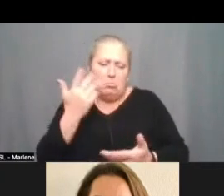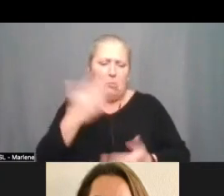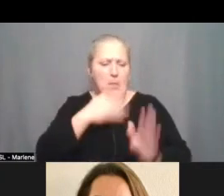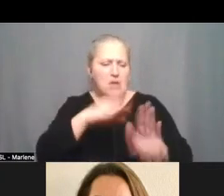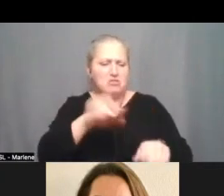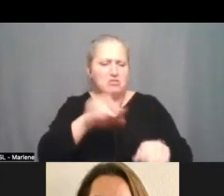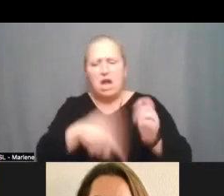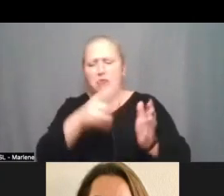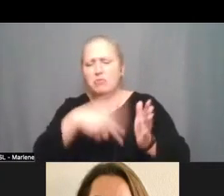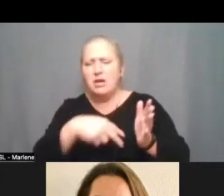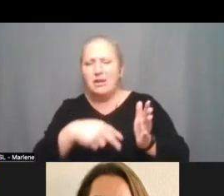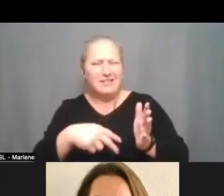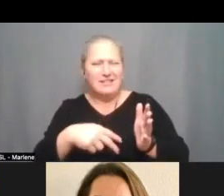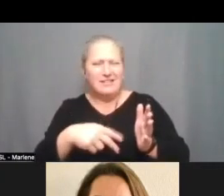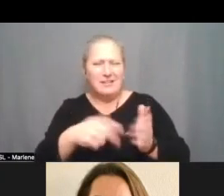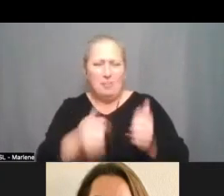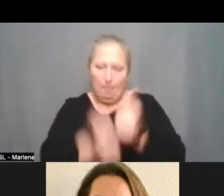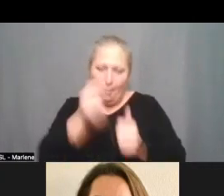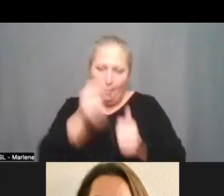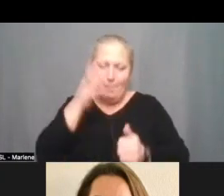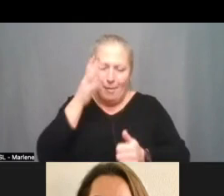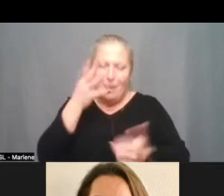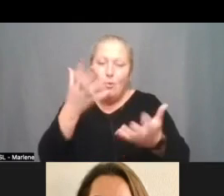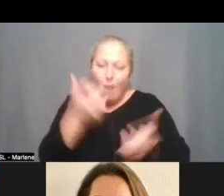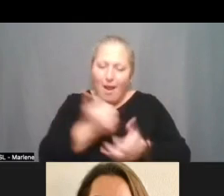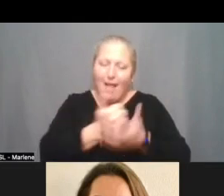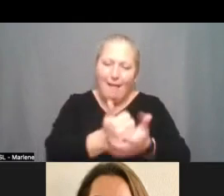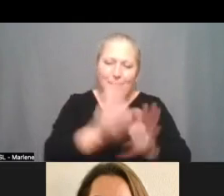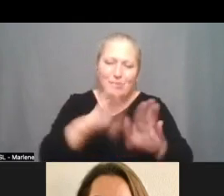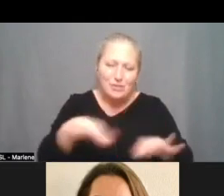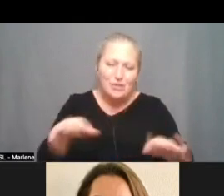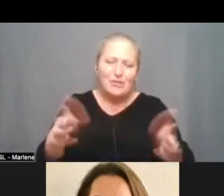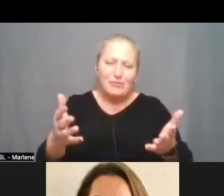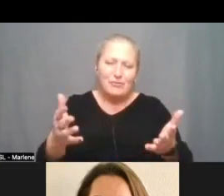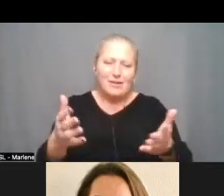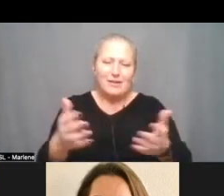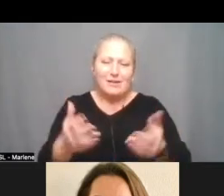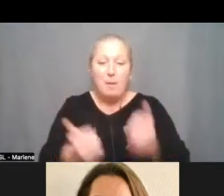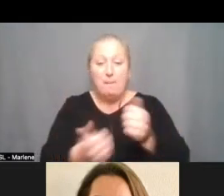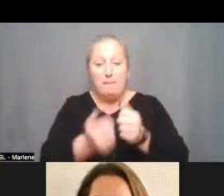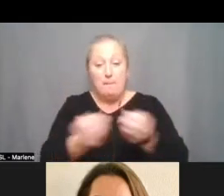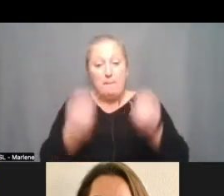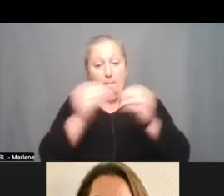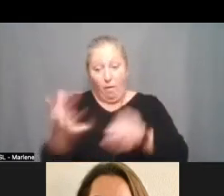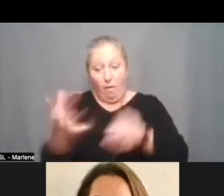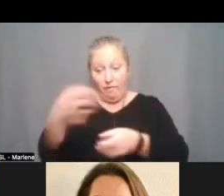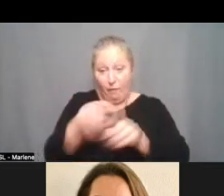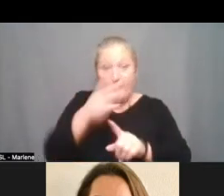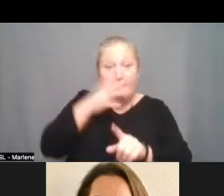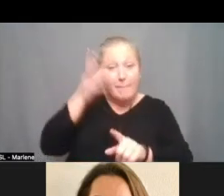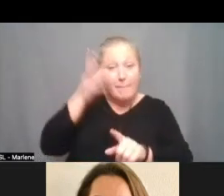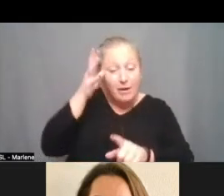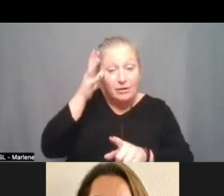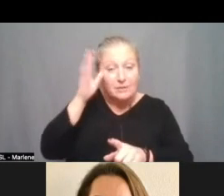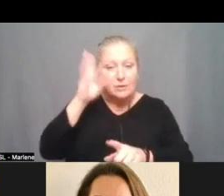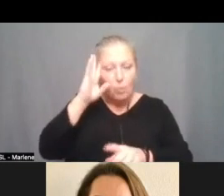i think all parents would want to come alongside and help and i think the more involvement we get with parents you know that's only going to